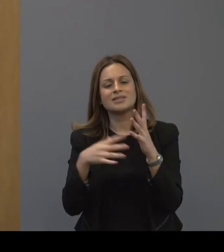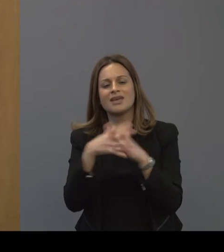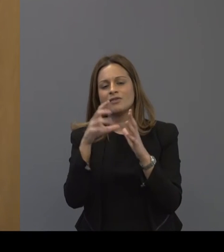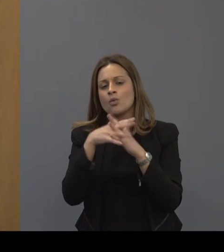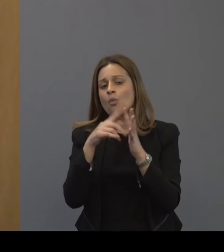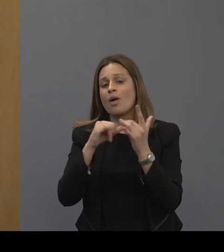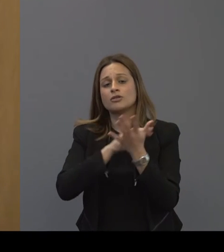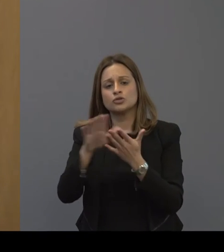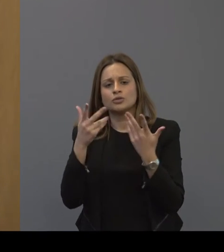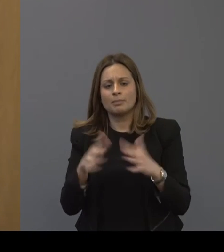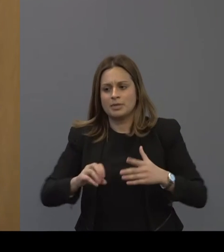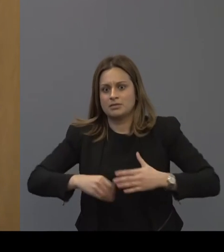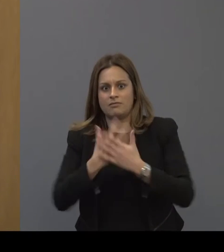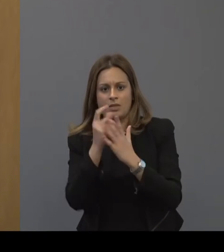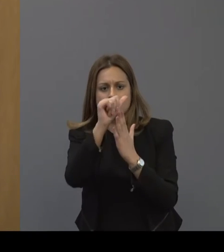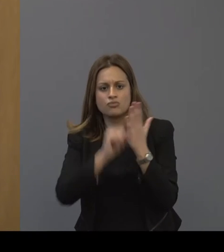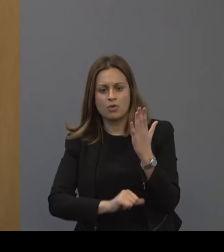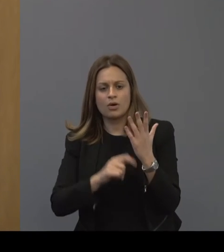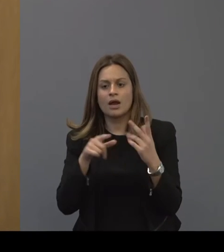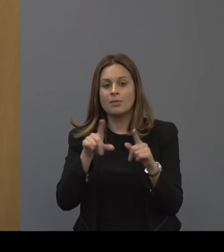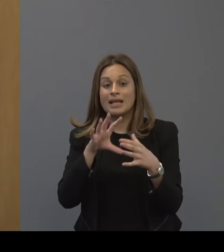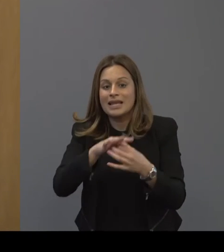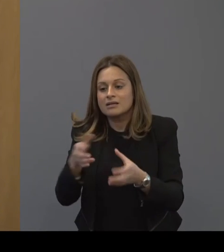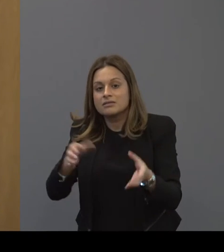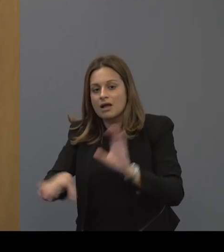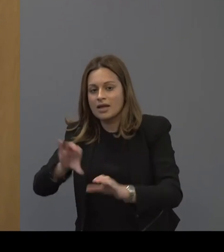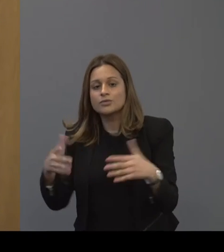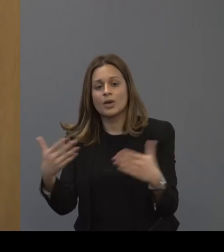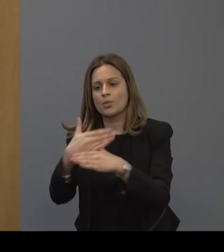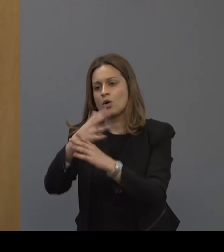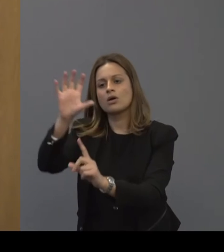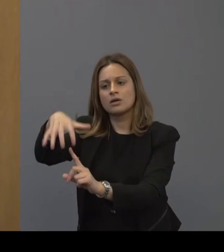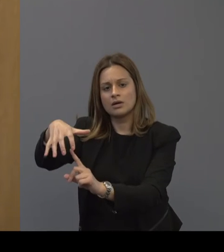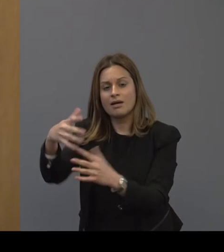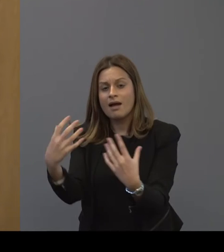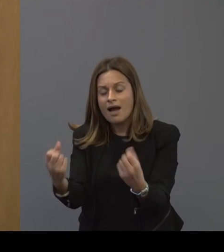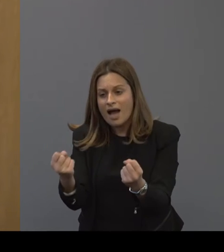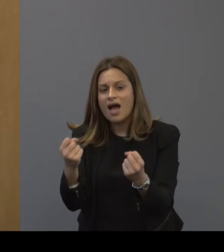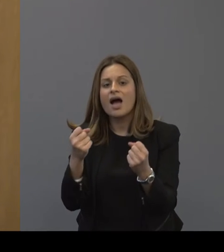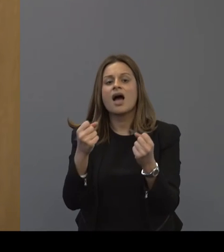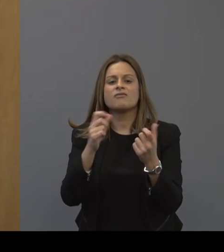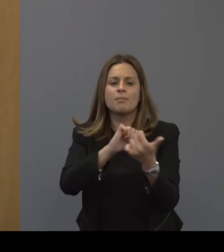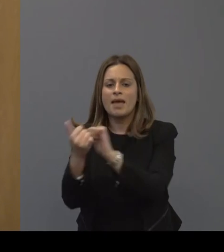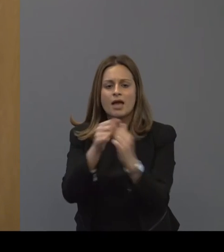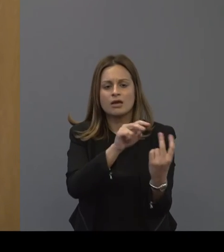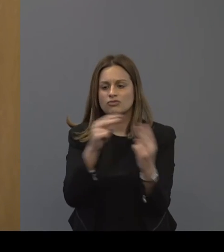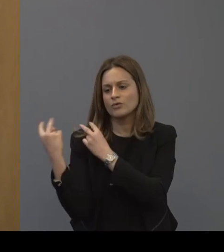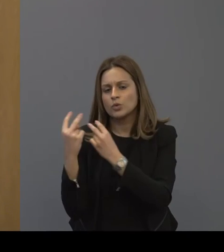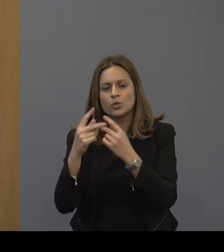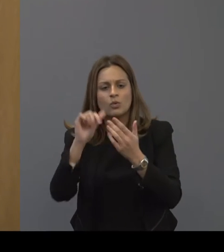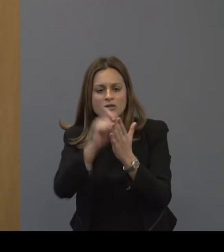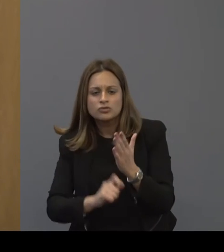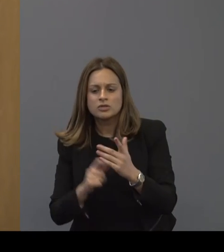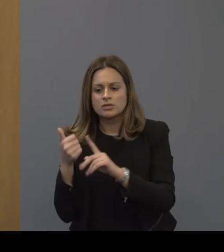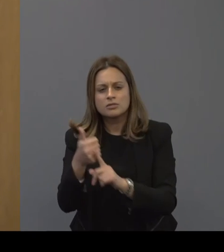on adapting the program and doing the science related to the workplace. So we now have peer-reviewed literature supporting its